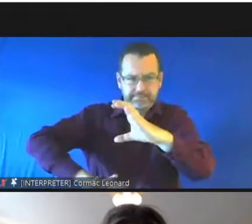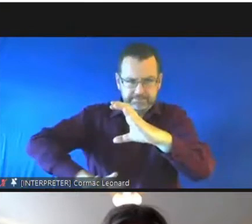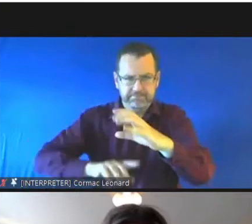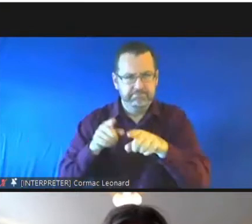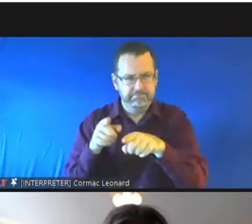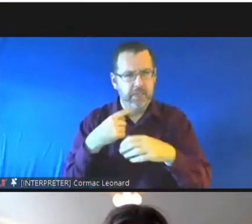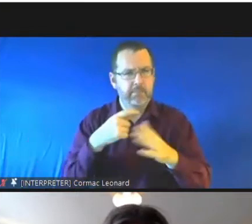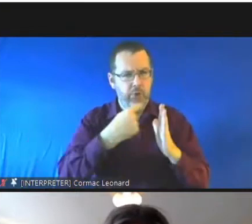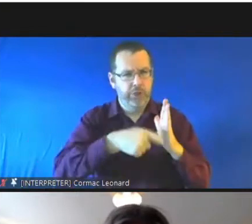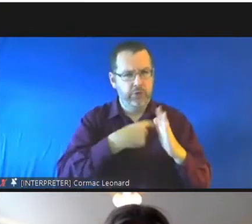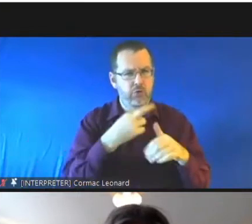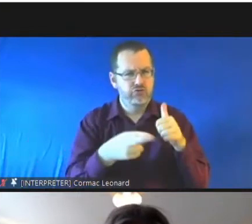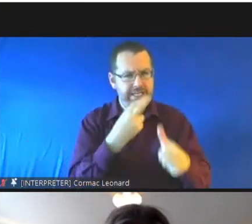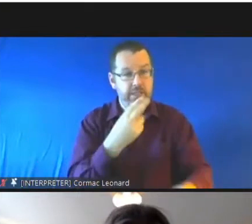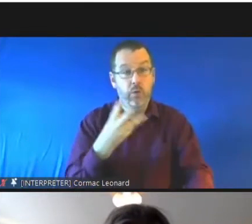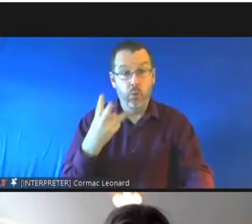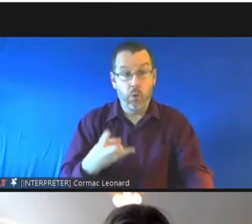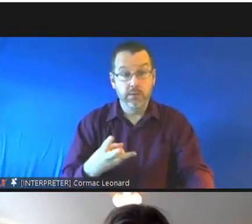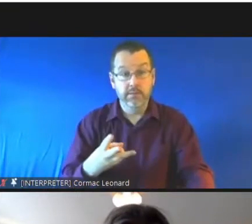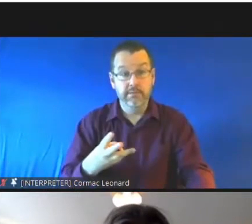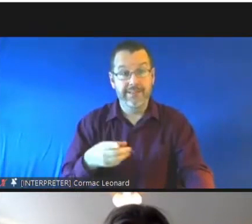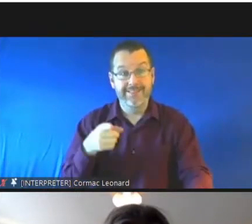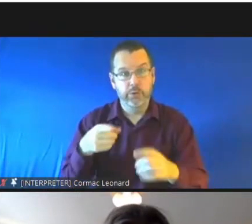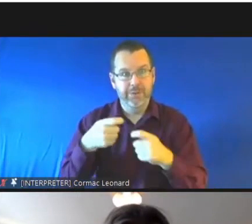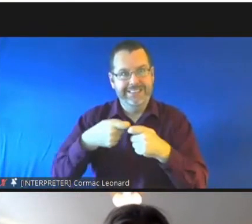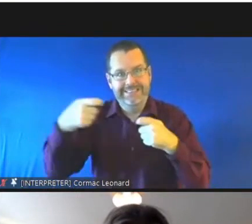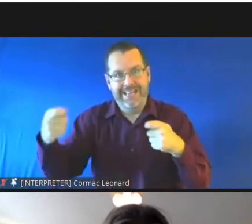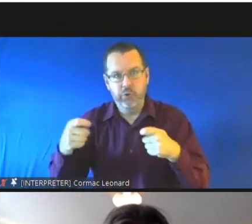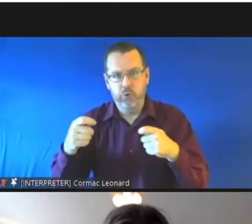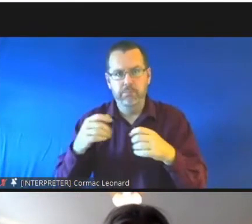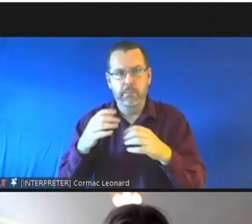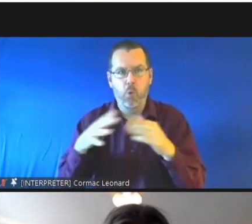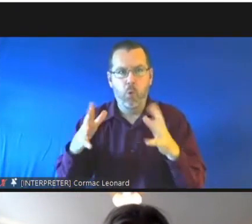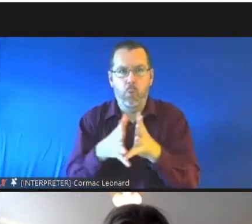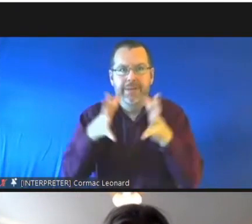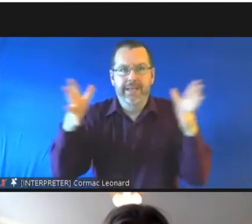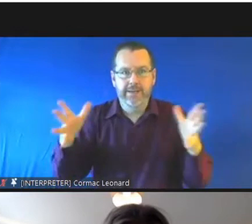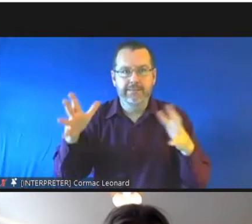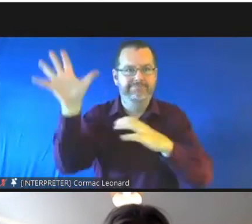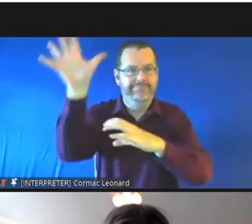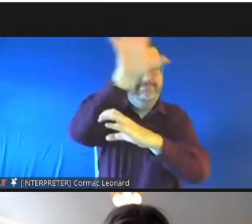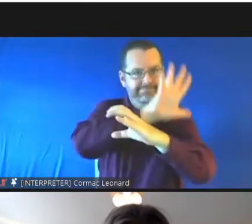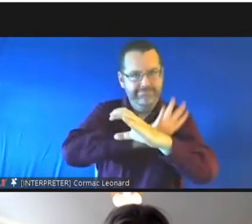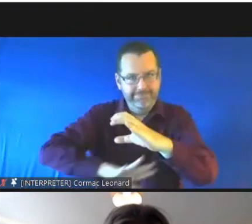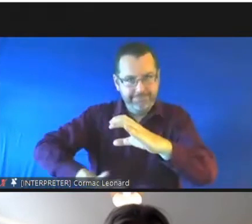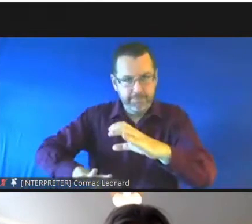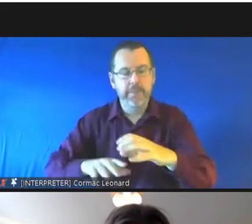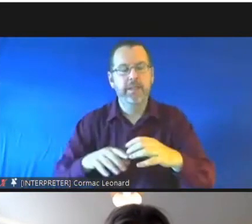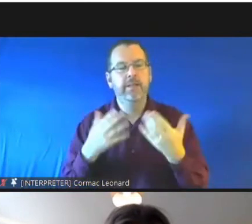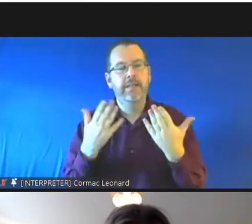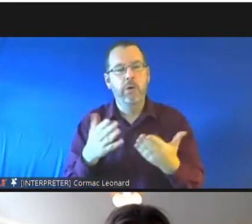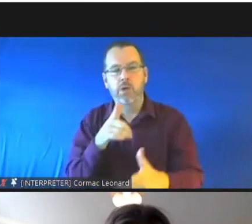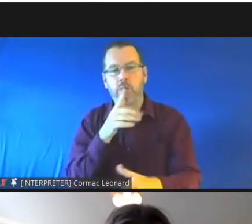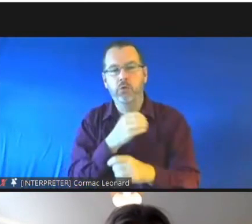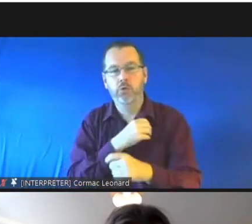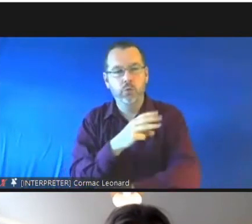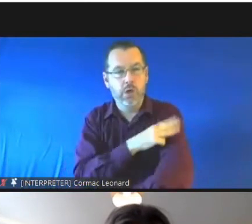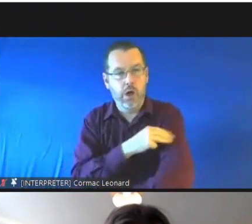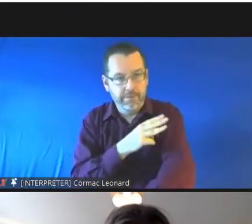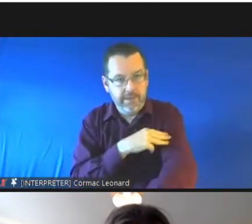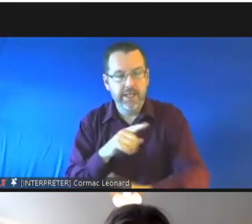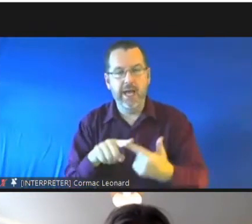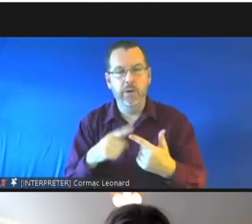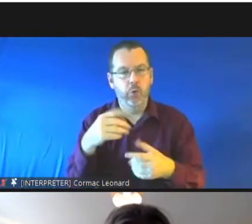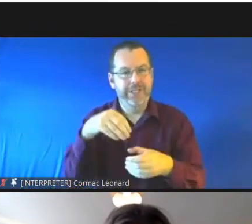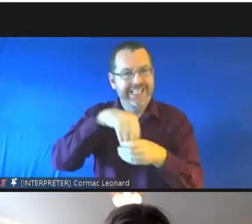areas of dublin we're in negotiation with the garda and one of the projects in the inner